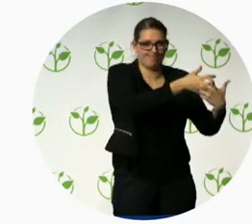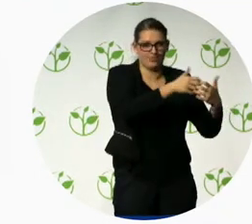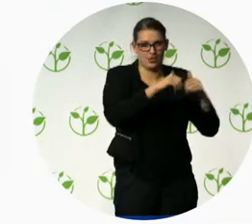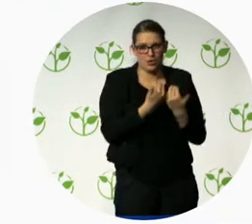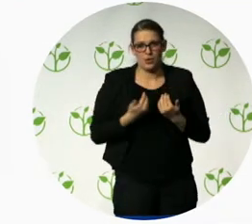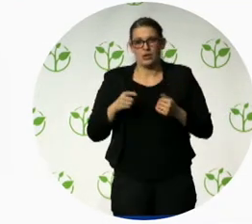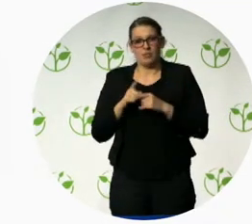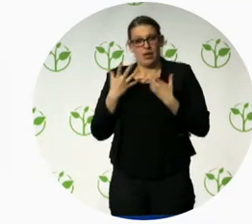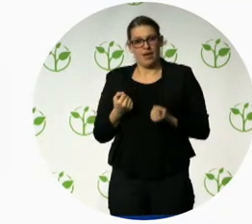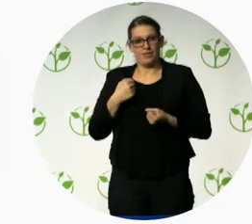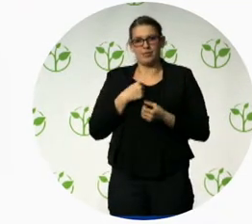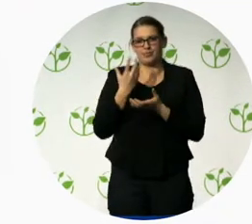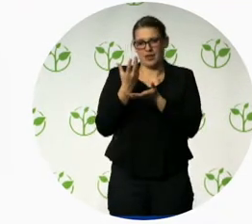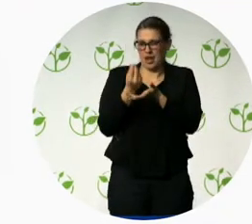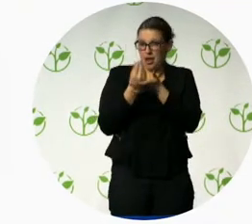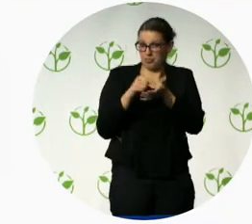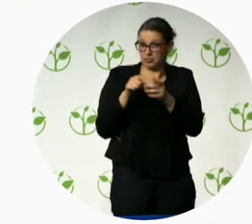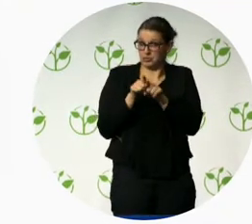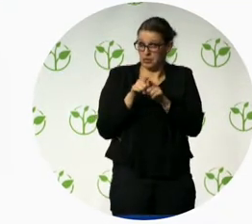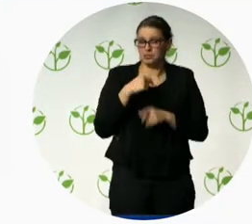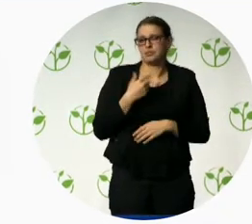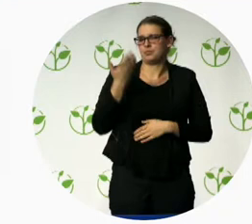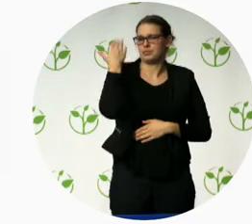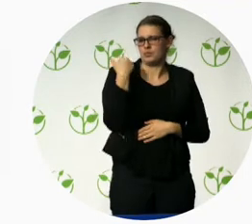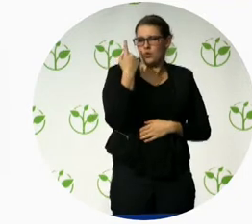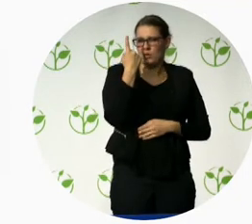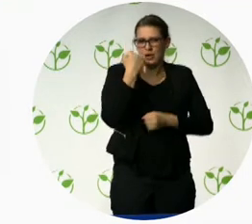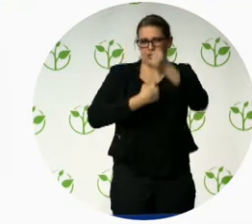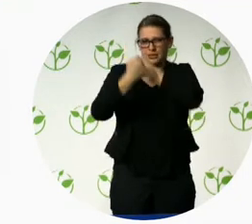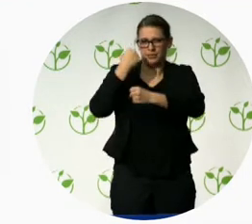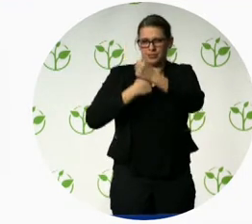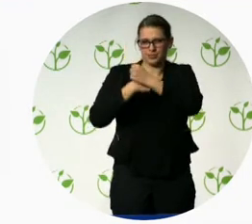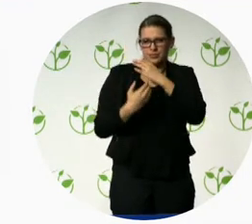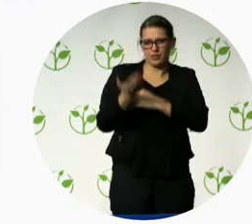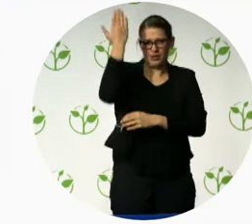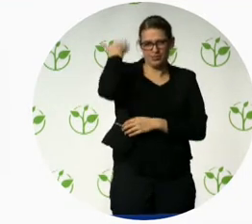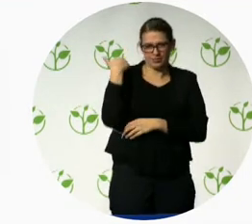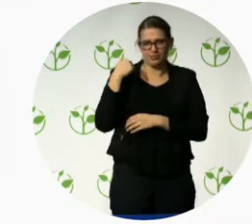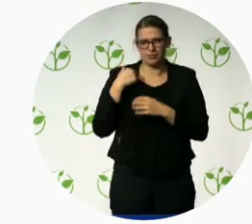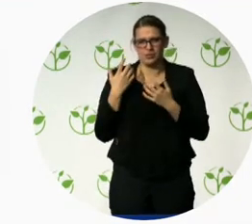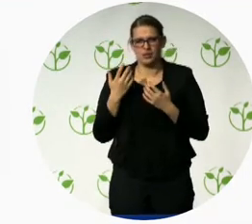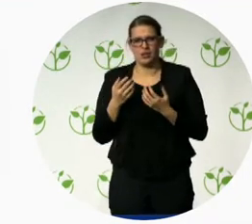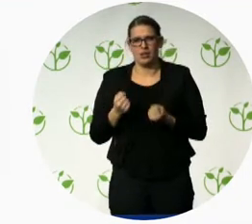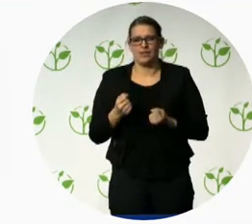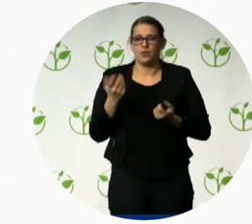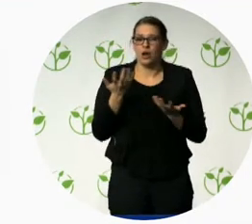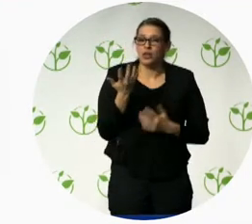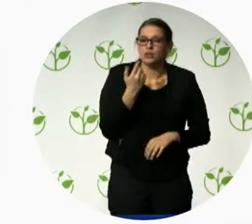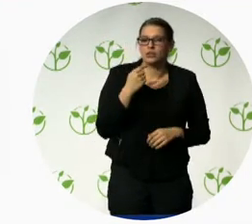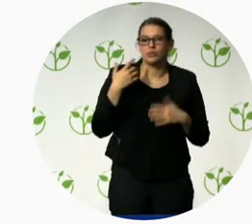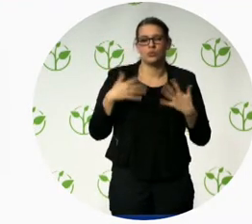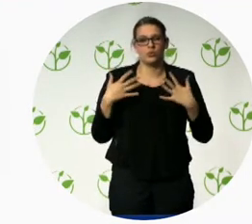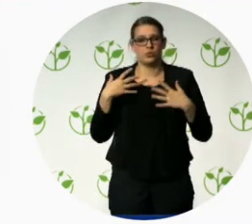Zero Project last year, apart from meeting the Access Israel team, you know, that's a party. It was the